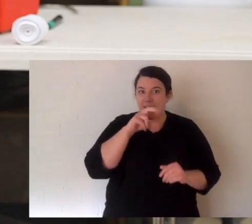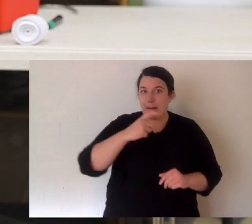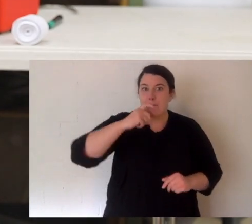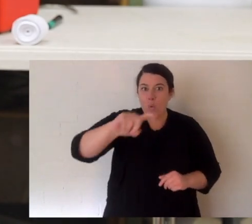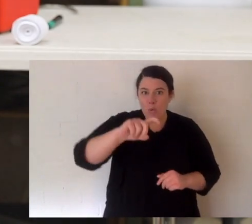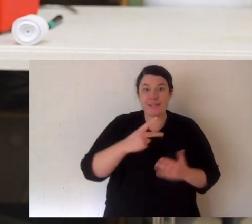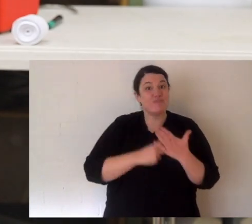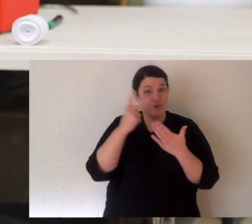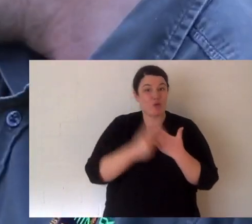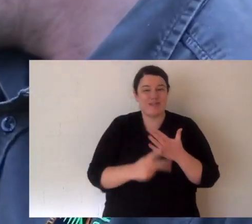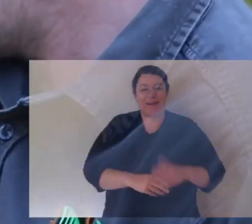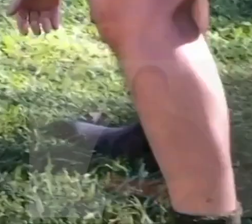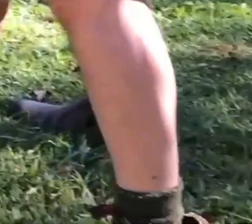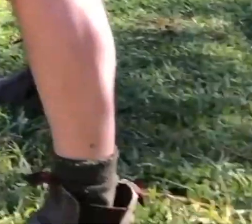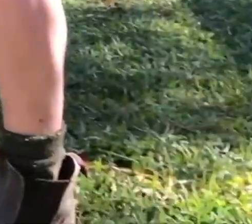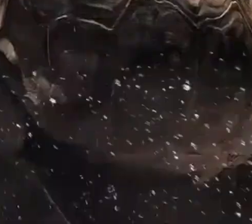production program.